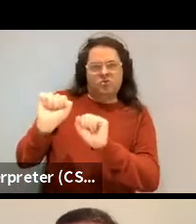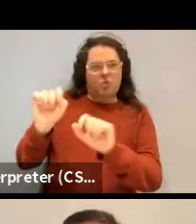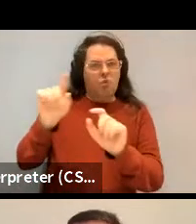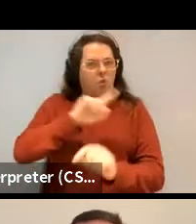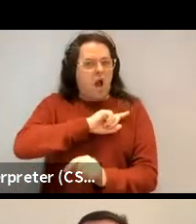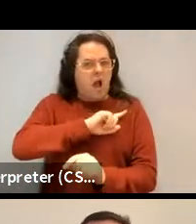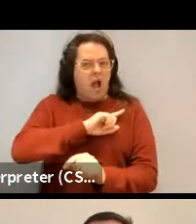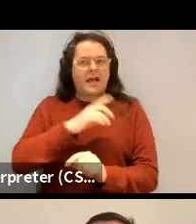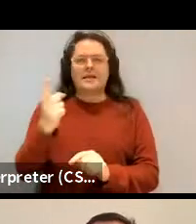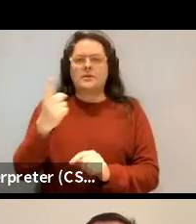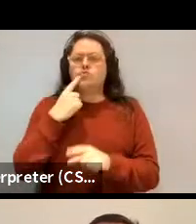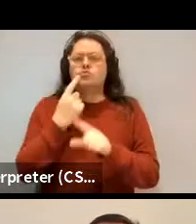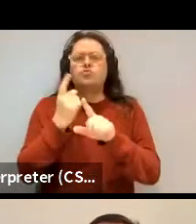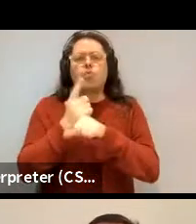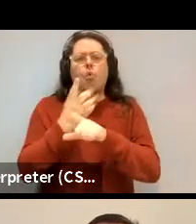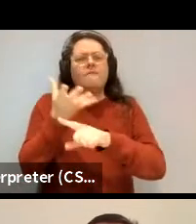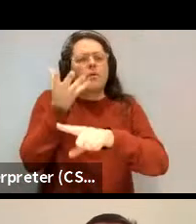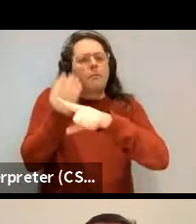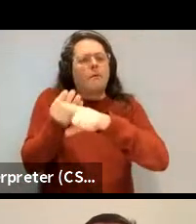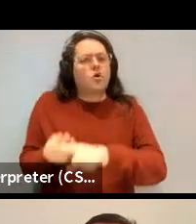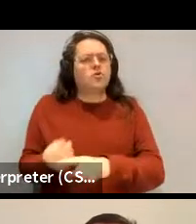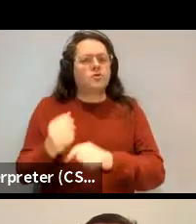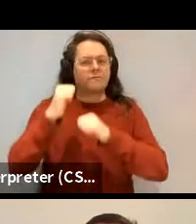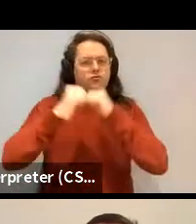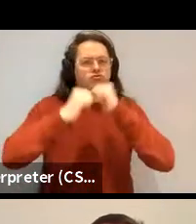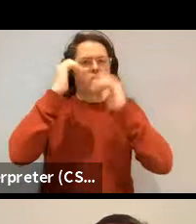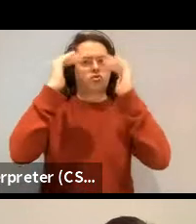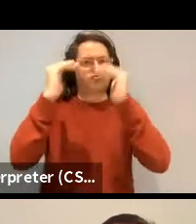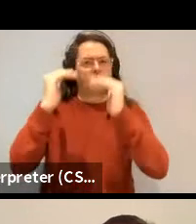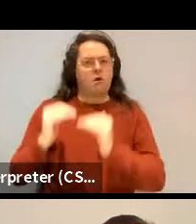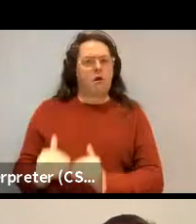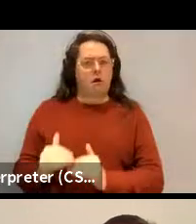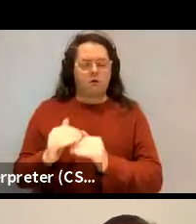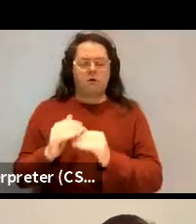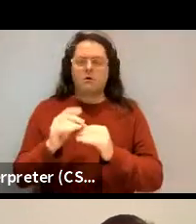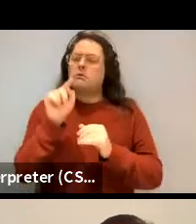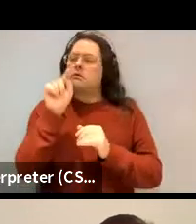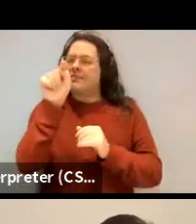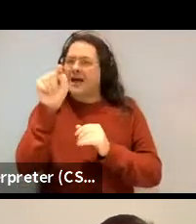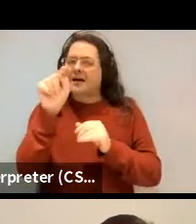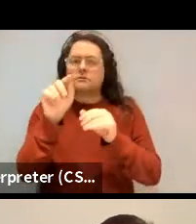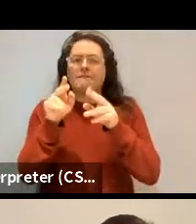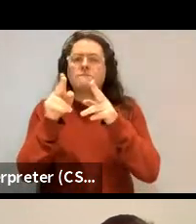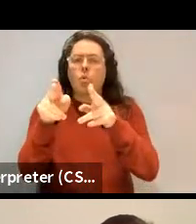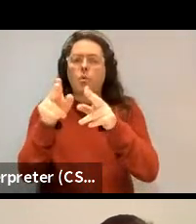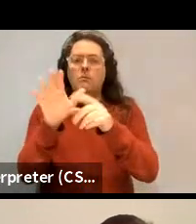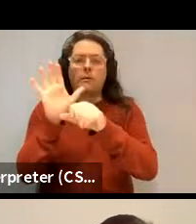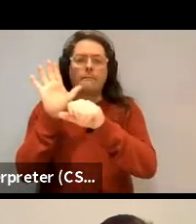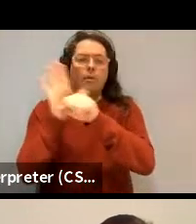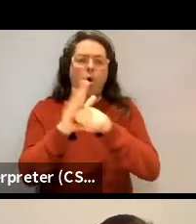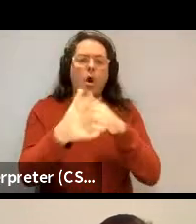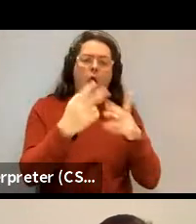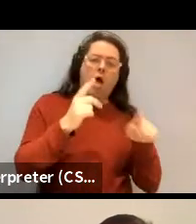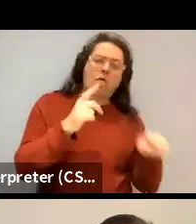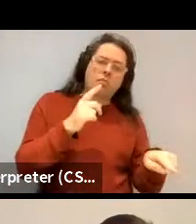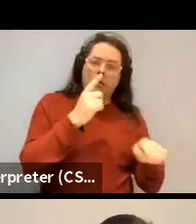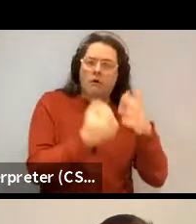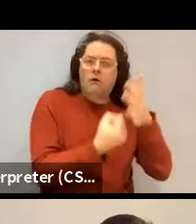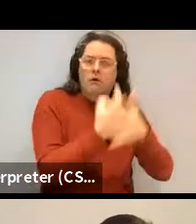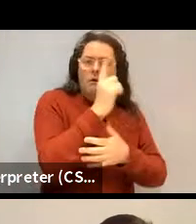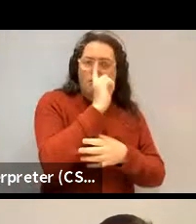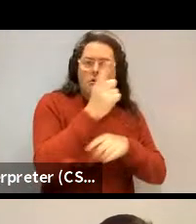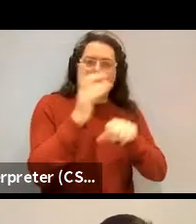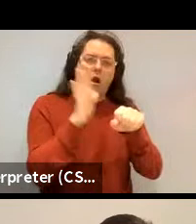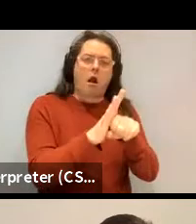level ordered morphology. And so he said, if a language has a particular form, it blocks it in the other form cannot arise. Now that